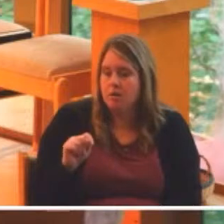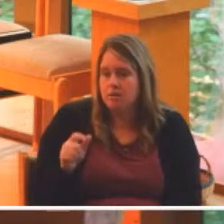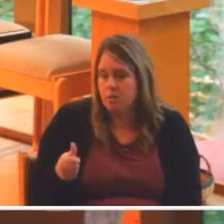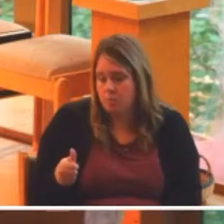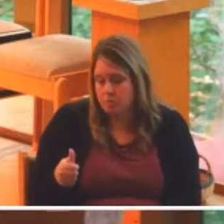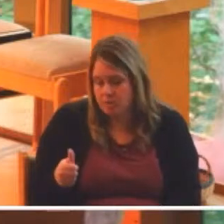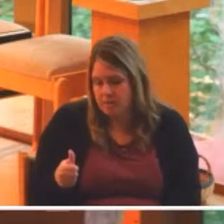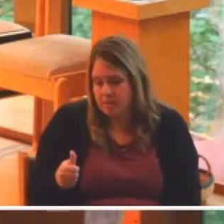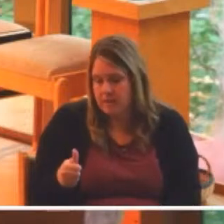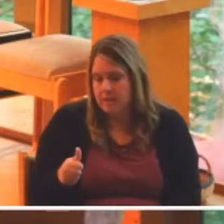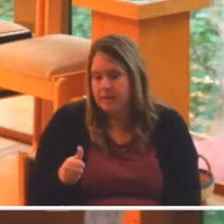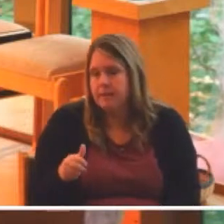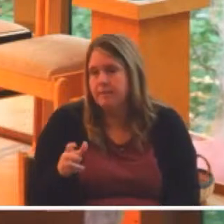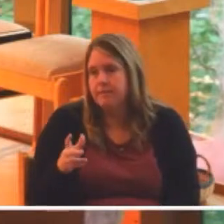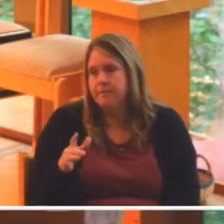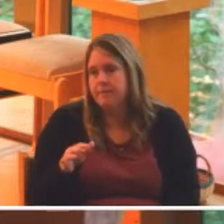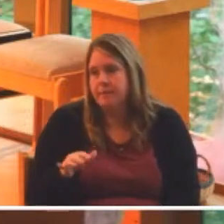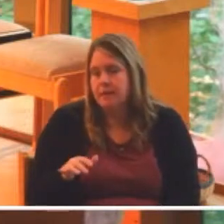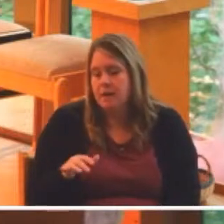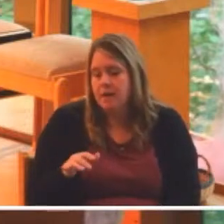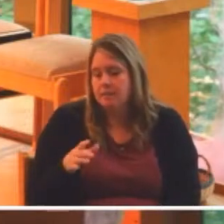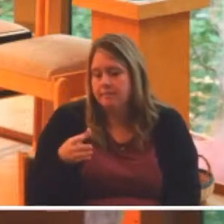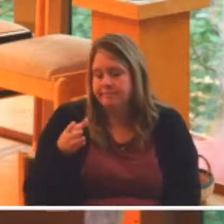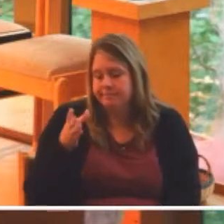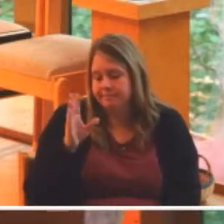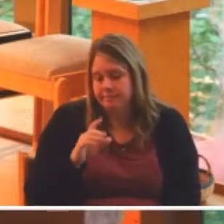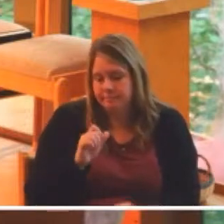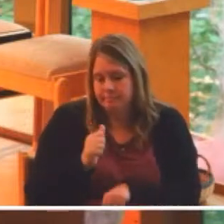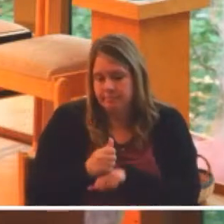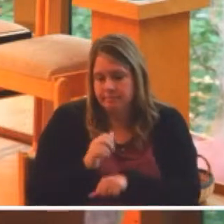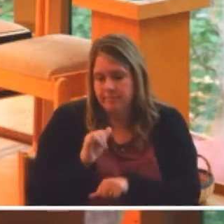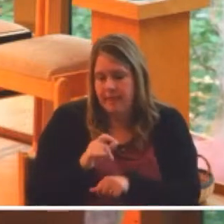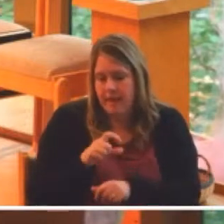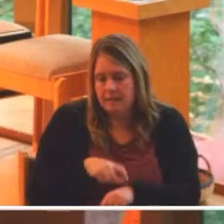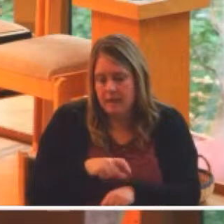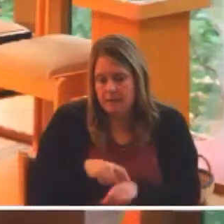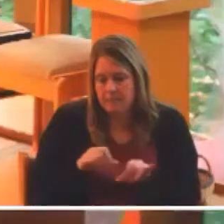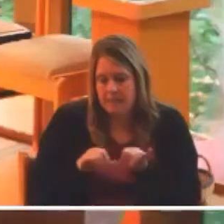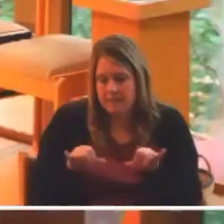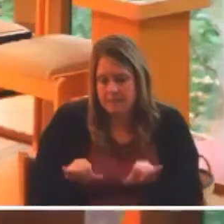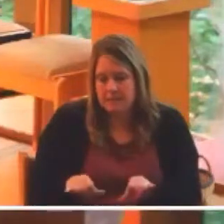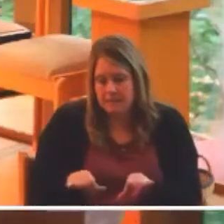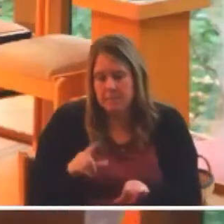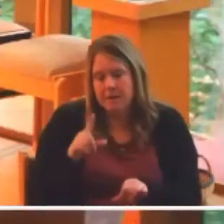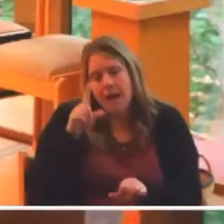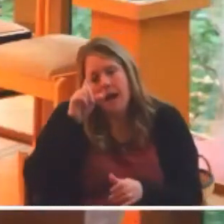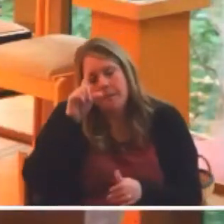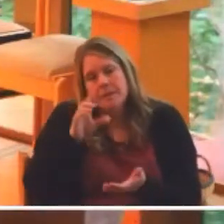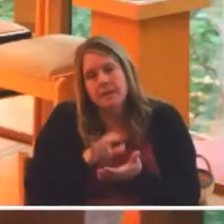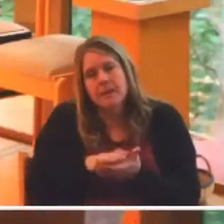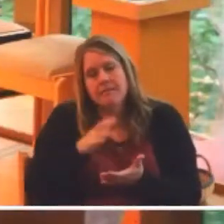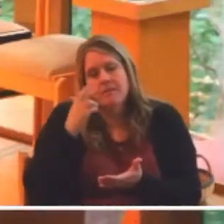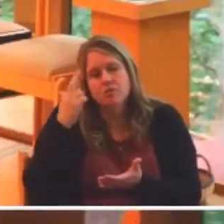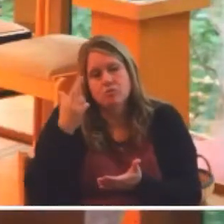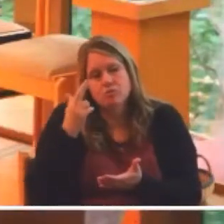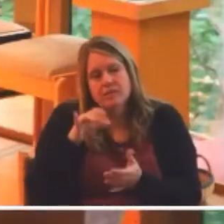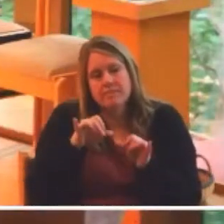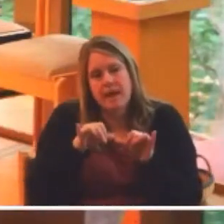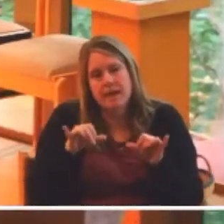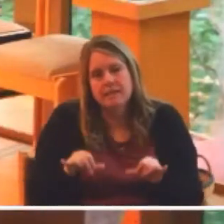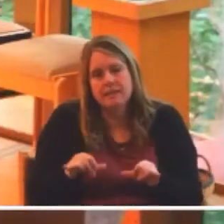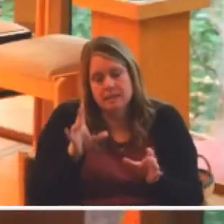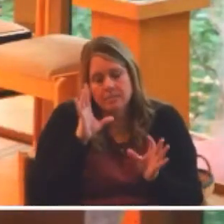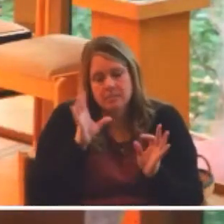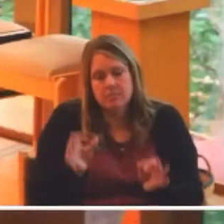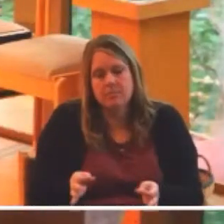ordains that kind of system, but I do think there's a reason that system and our denomination have chosen the idea that we all get a